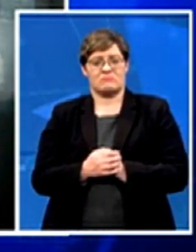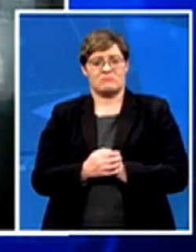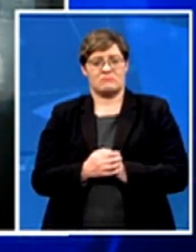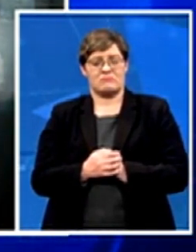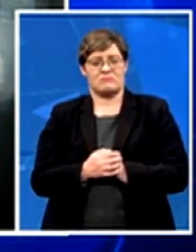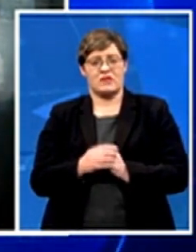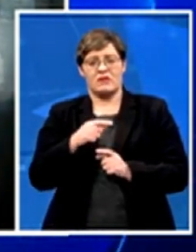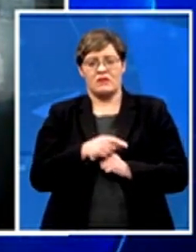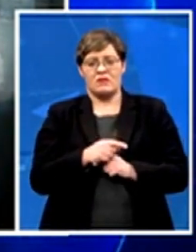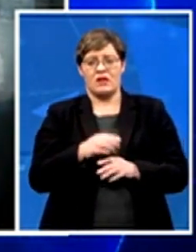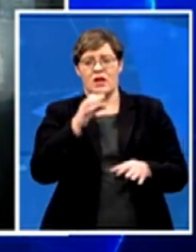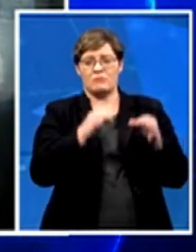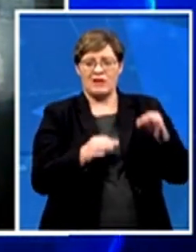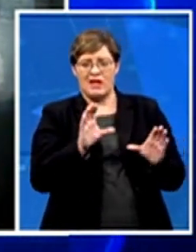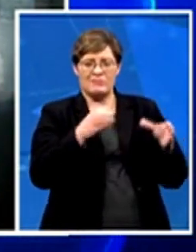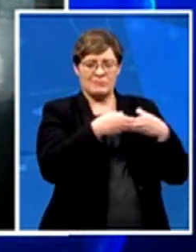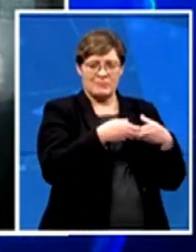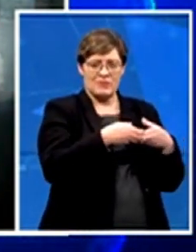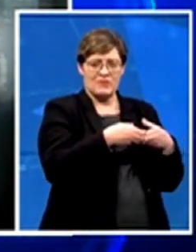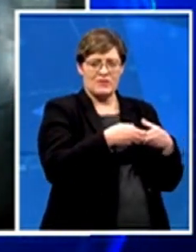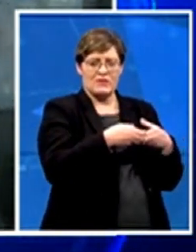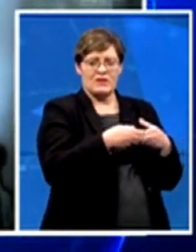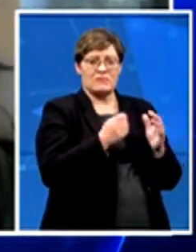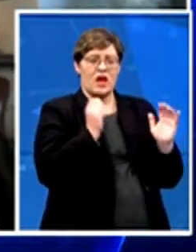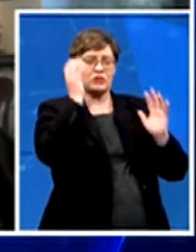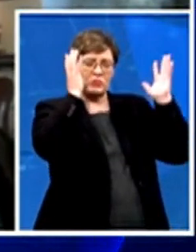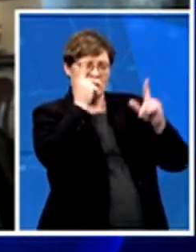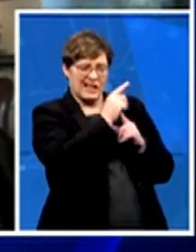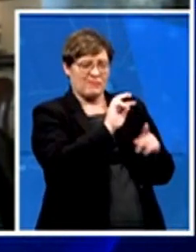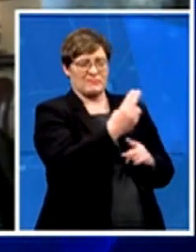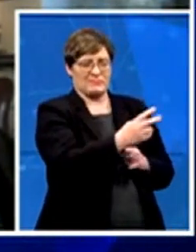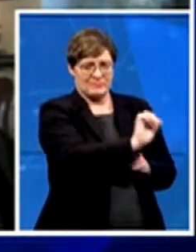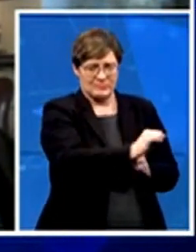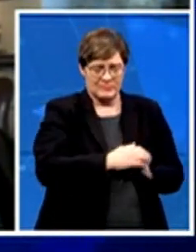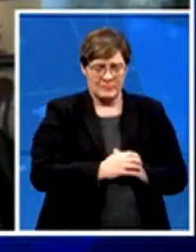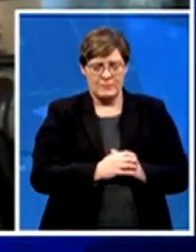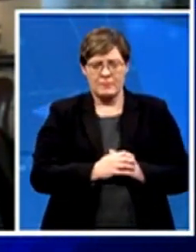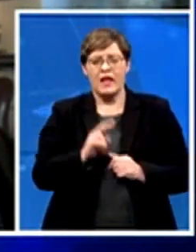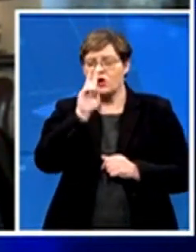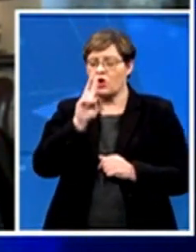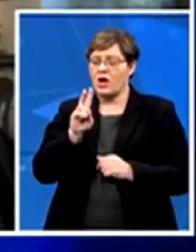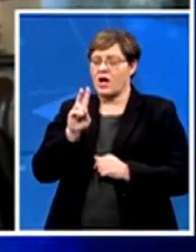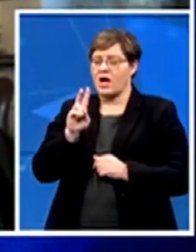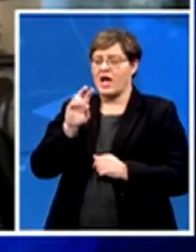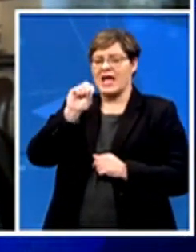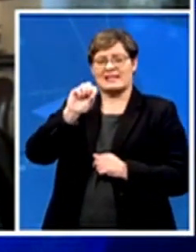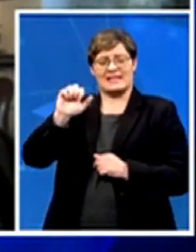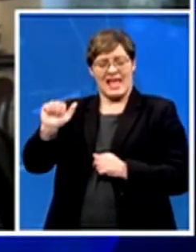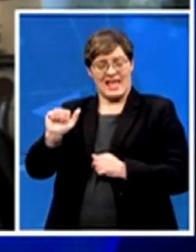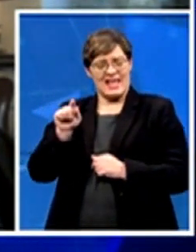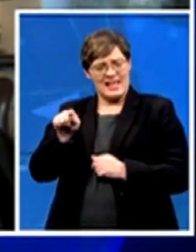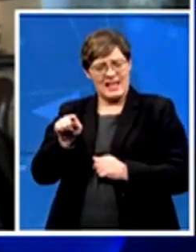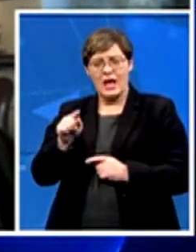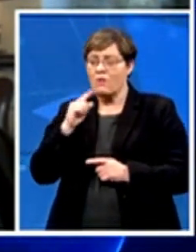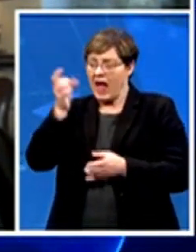Let's talk about the modus operandi of the state security agencies. Do they attempt to collect information to meet the needs of